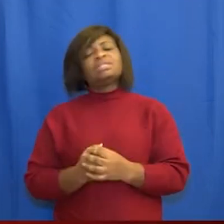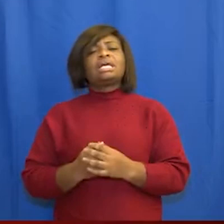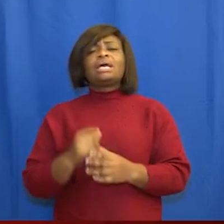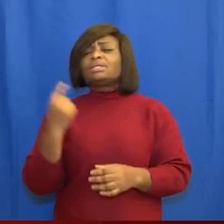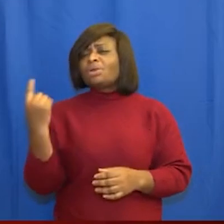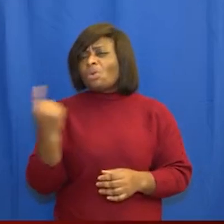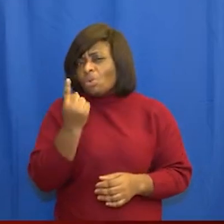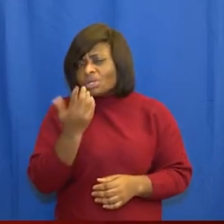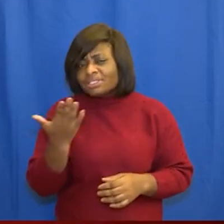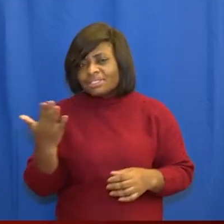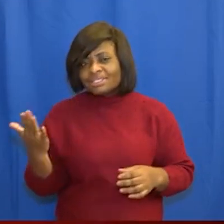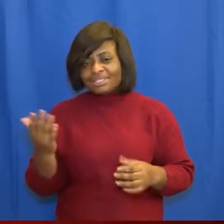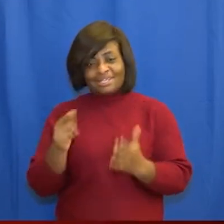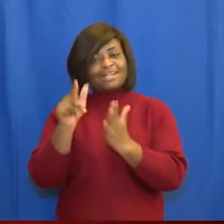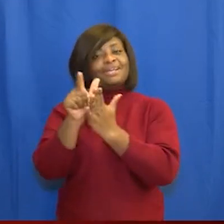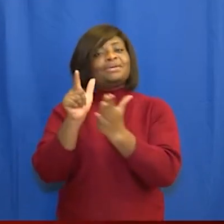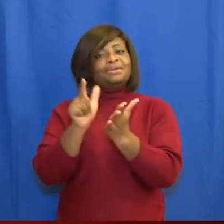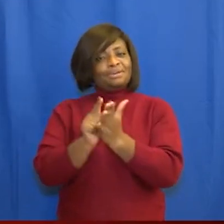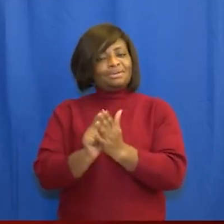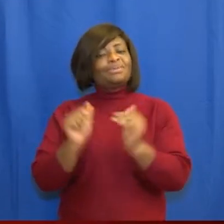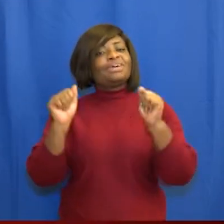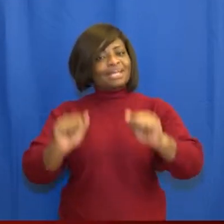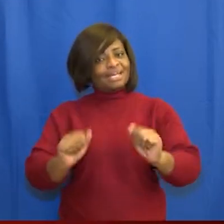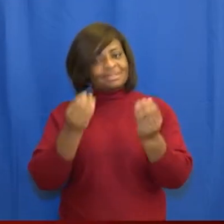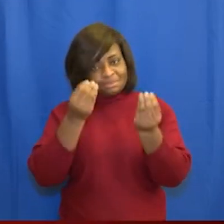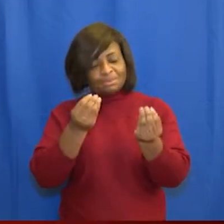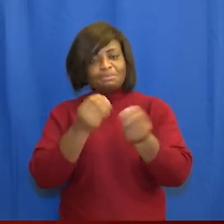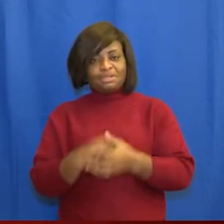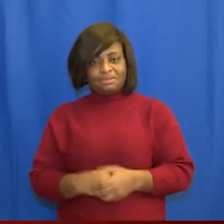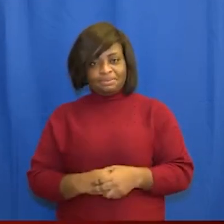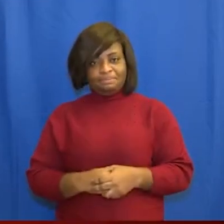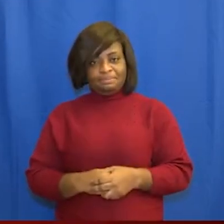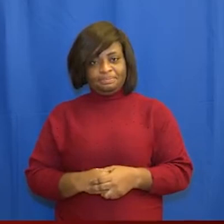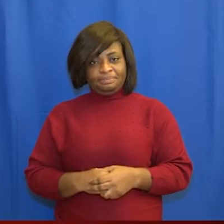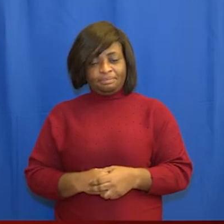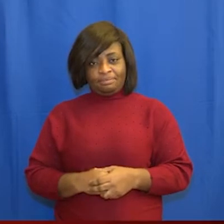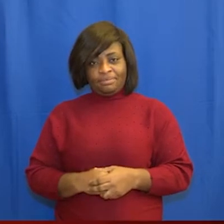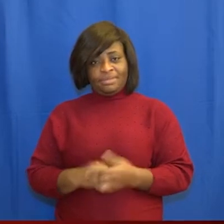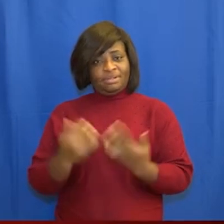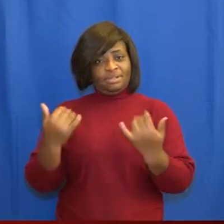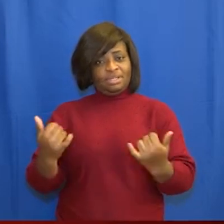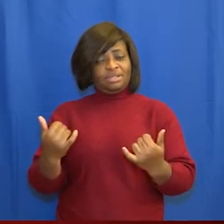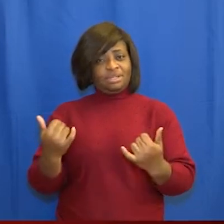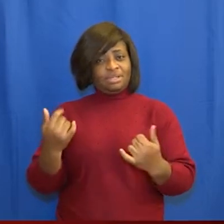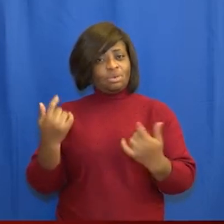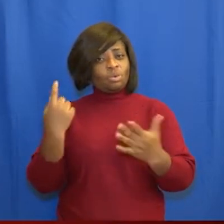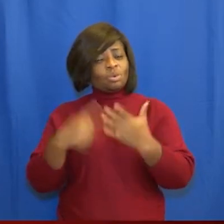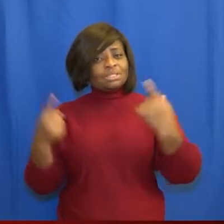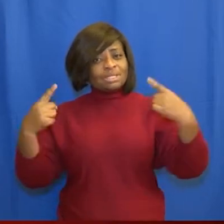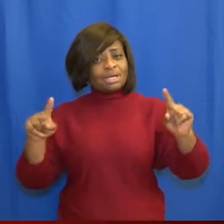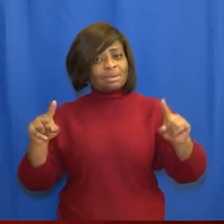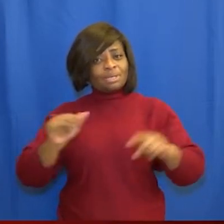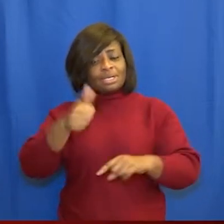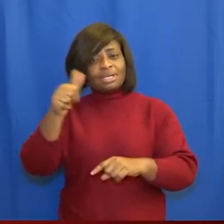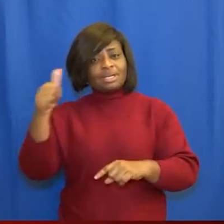the only way the rule of law can be upheld in view of the happenings on the continent and indeed